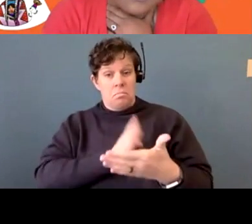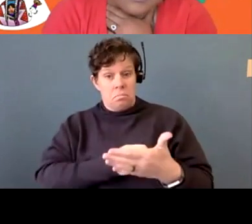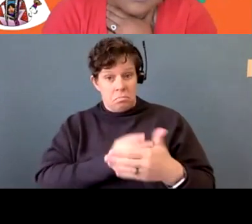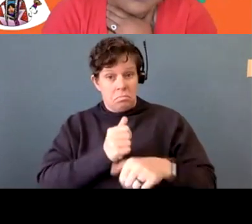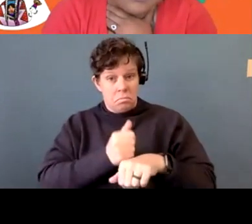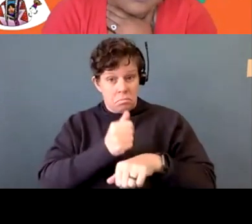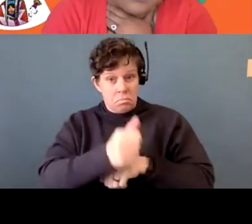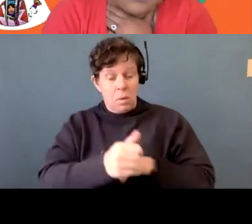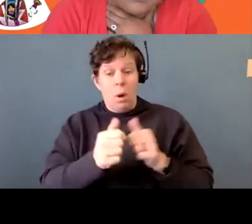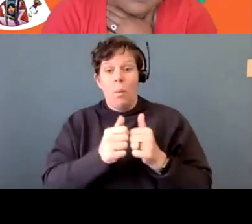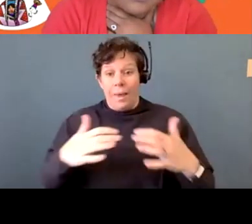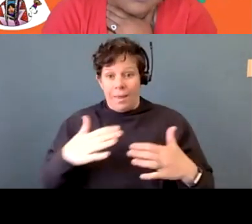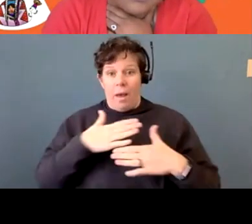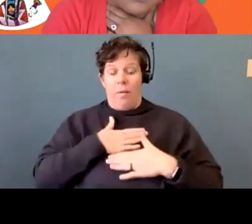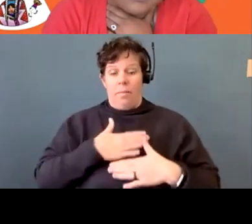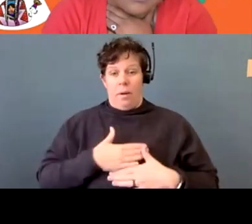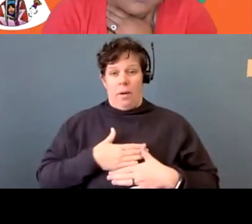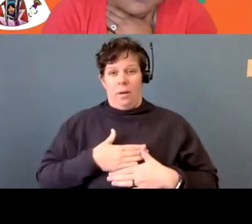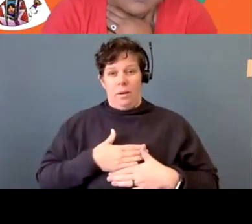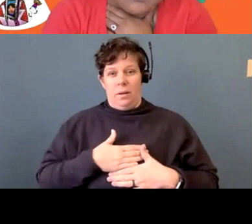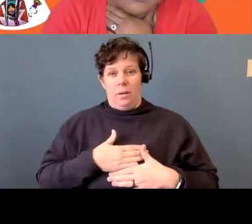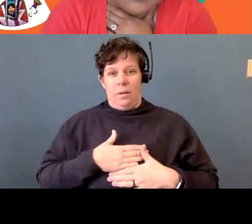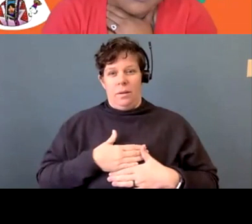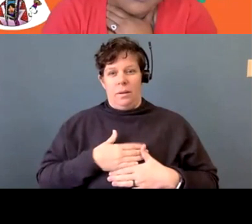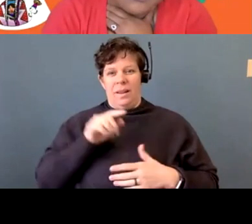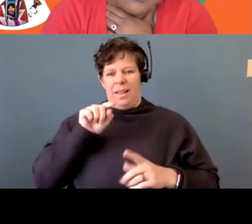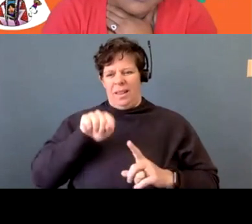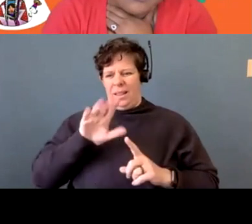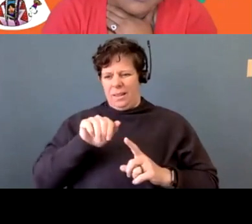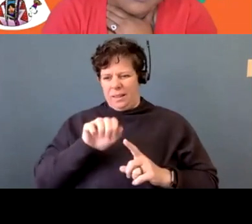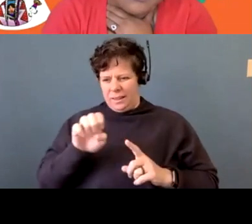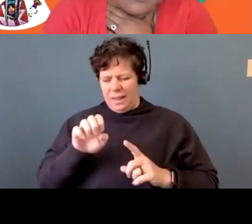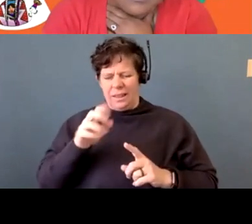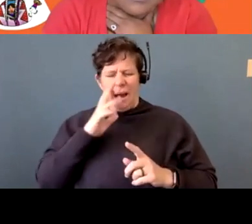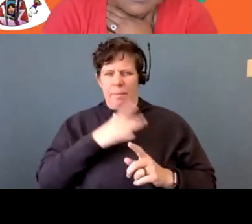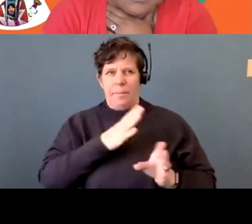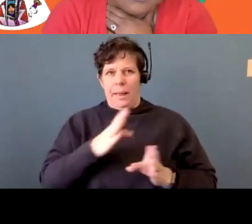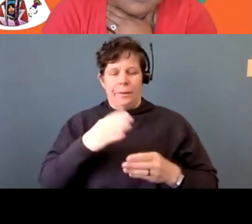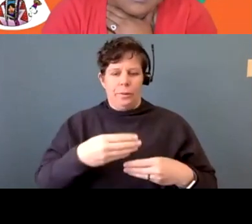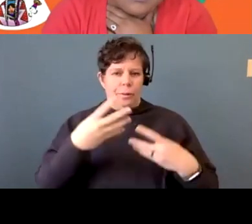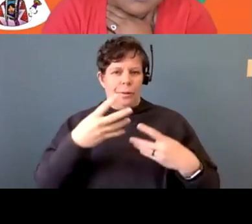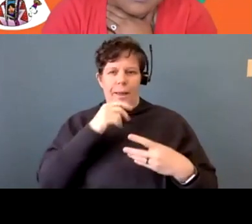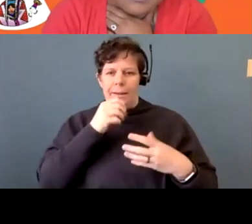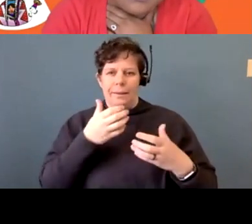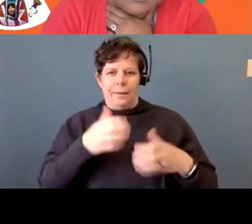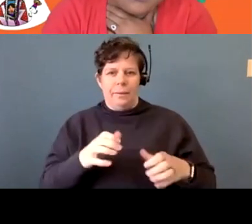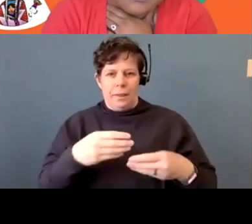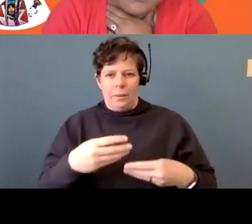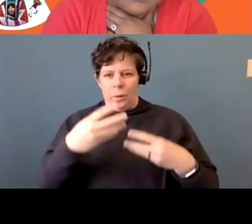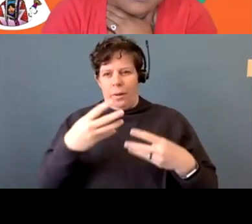body on another case. And I was going to look that up and I didn't have an opportunity to, but